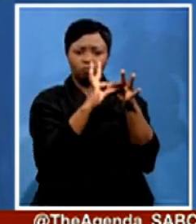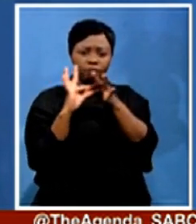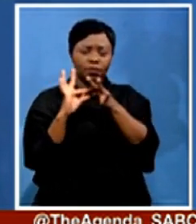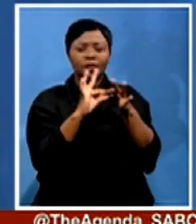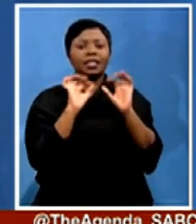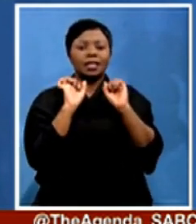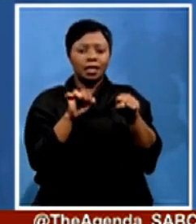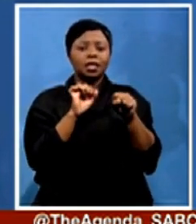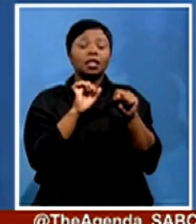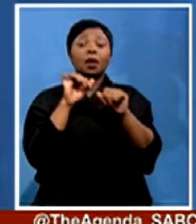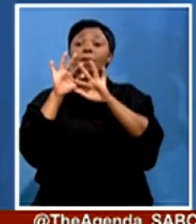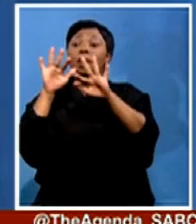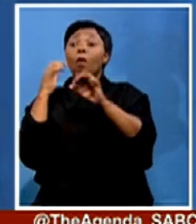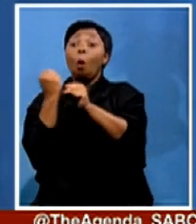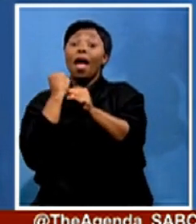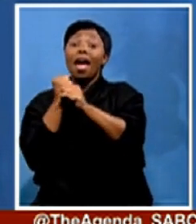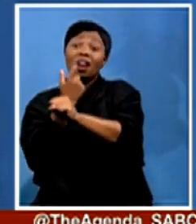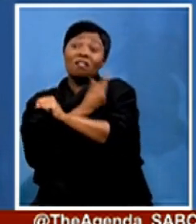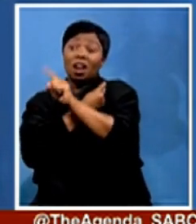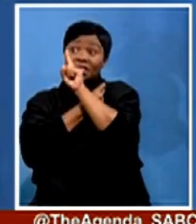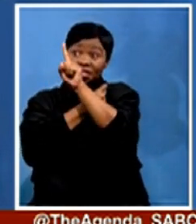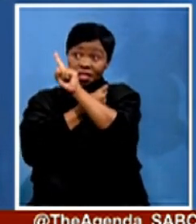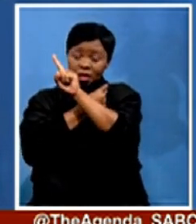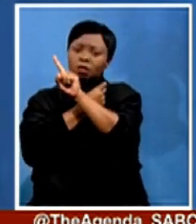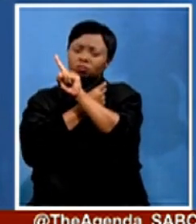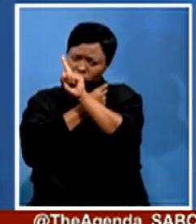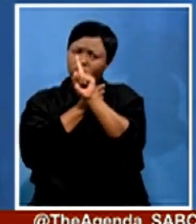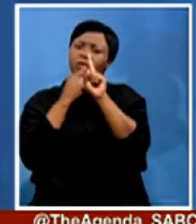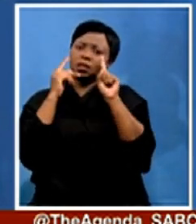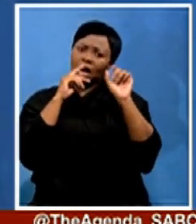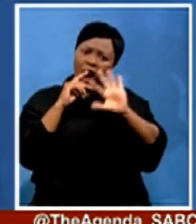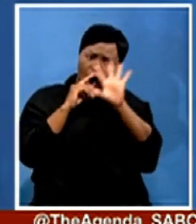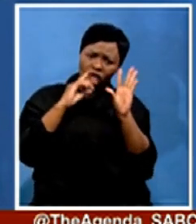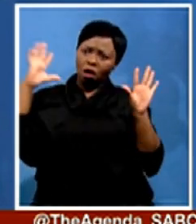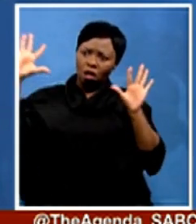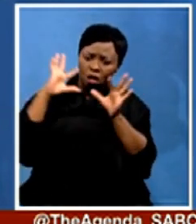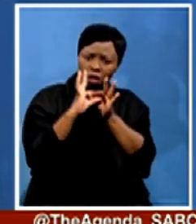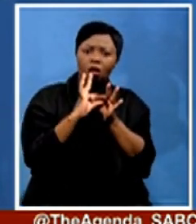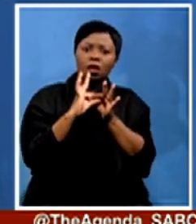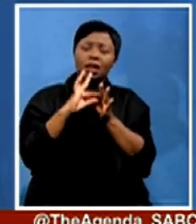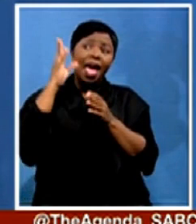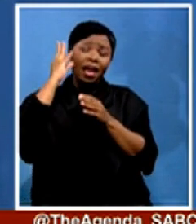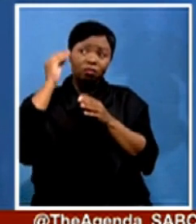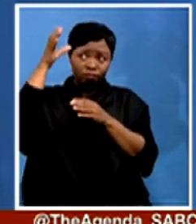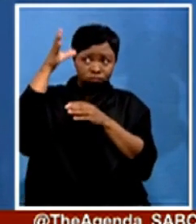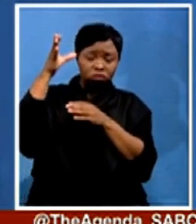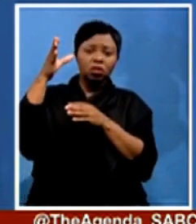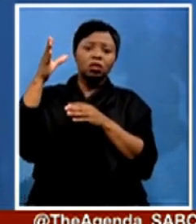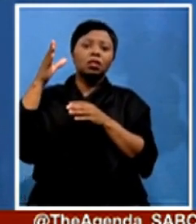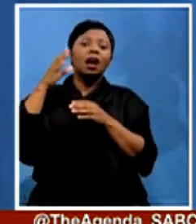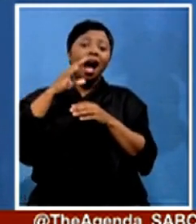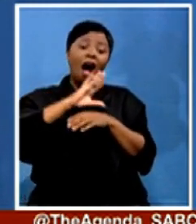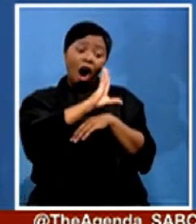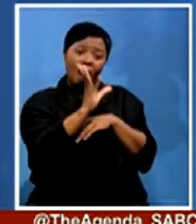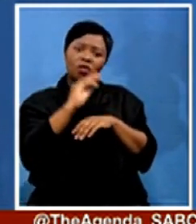throughout the world, they should come and transfer that expertise in Africa. We have competent people. Let them